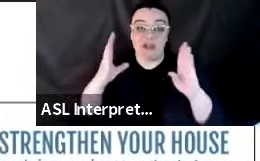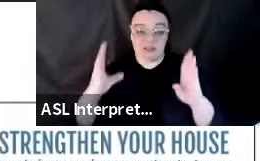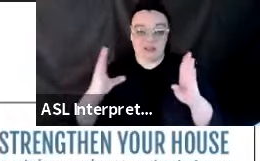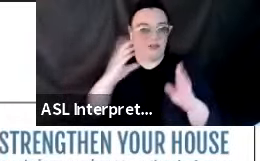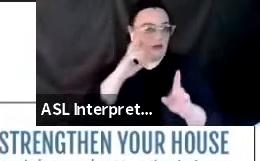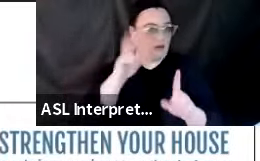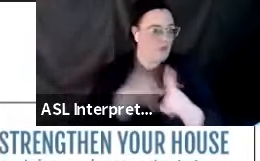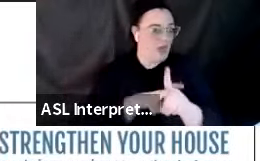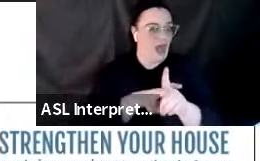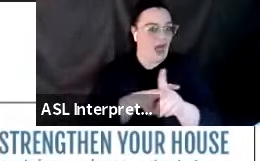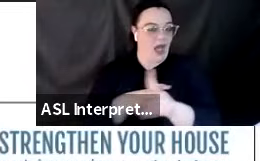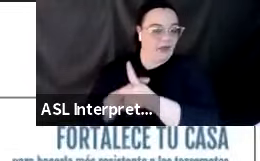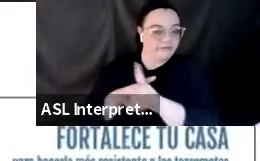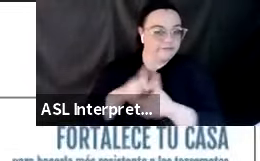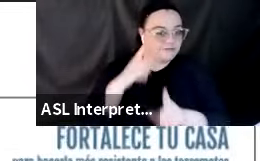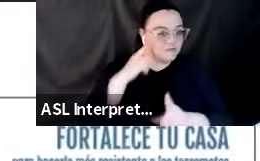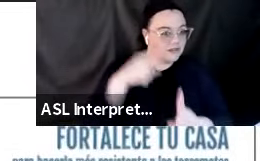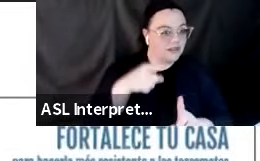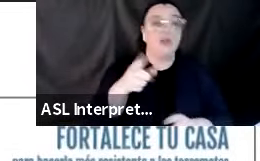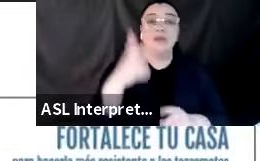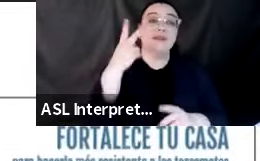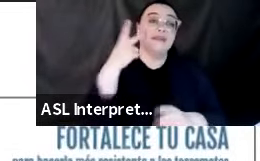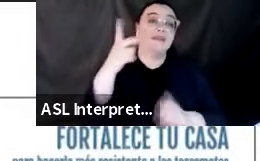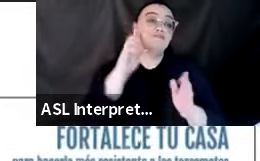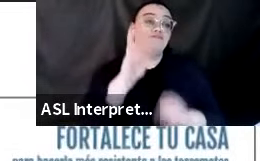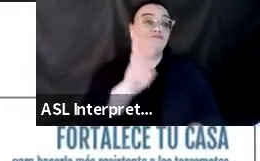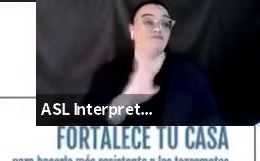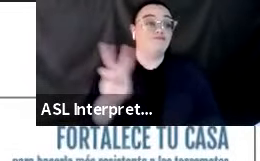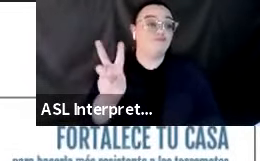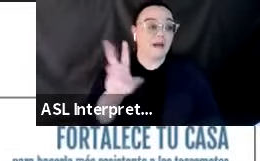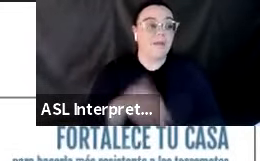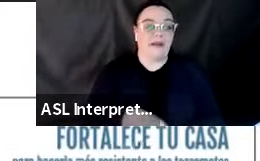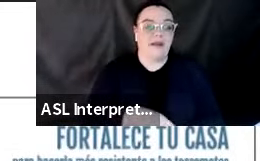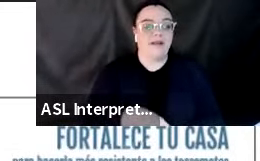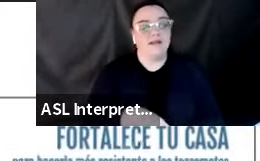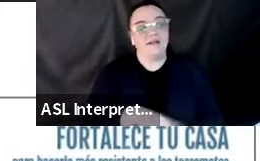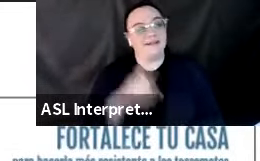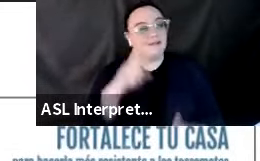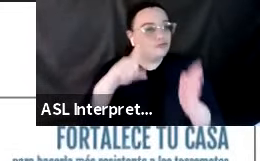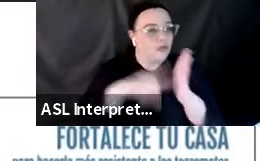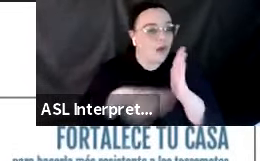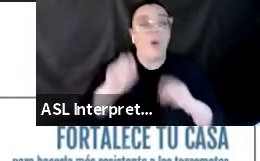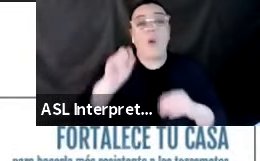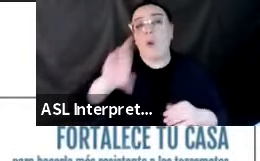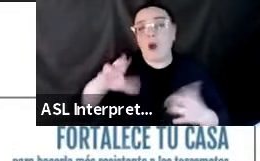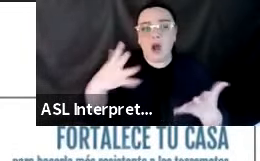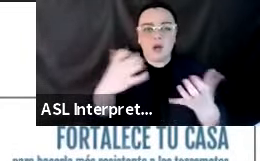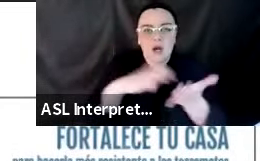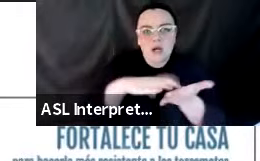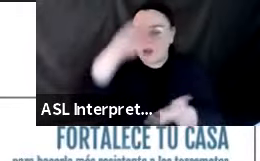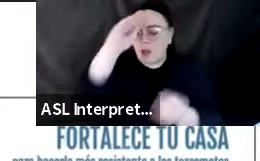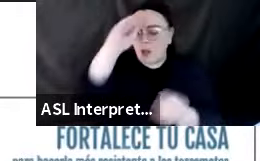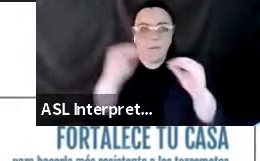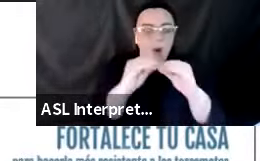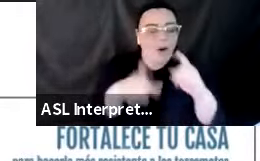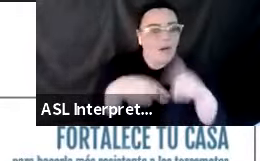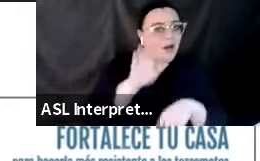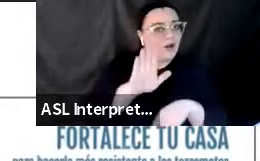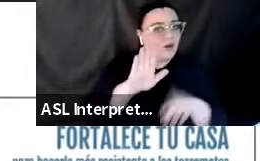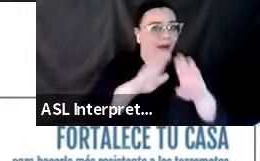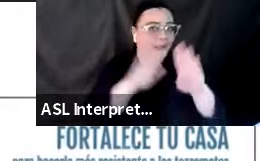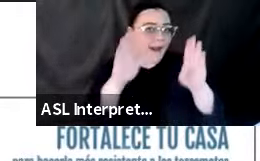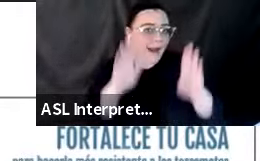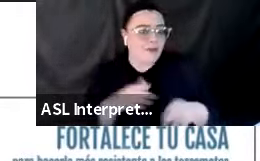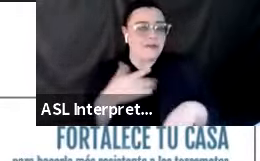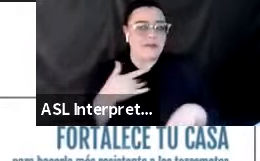on the screen by visiting EarthquakeBraceBull.com. Or if you'd like more information about your house types and